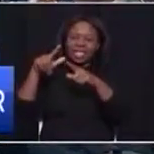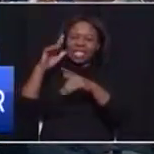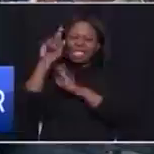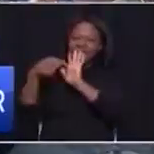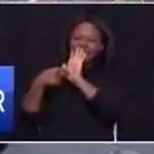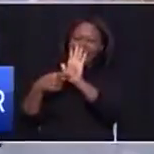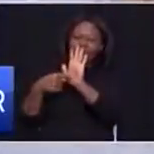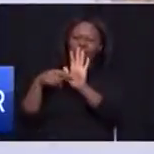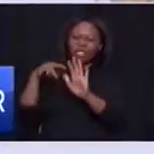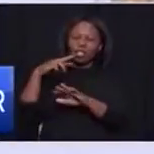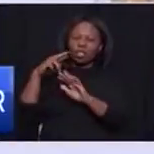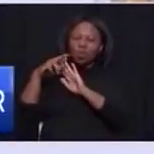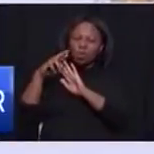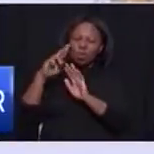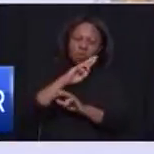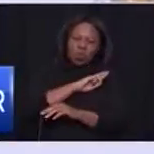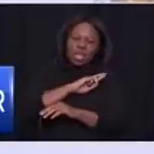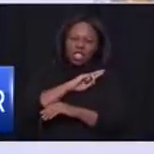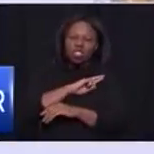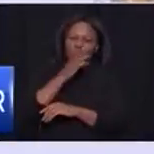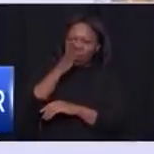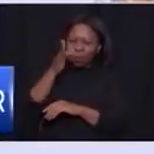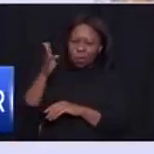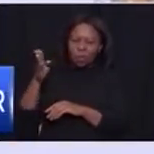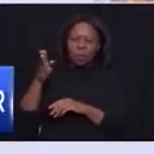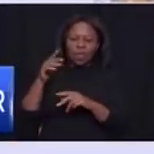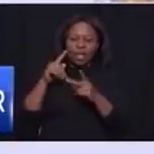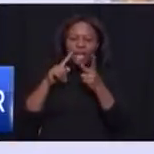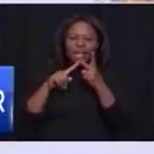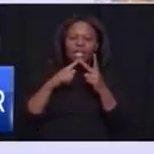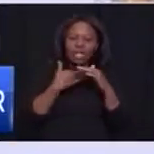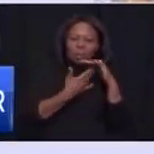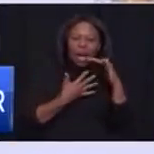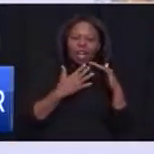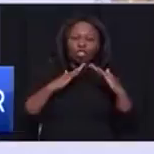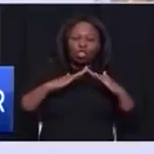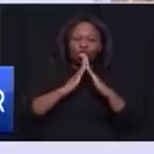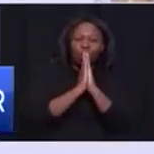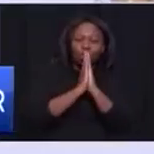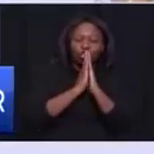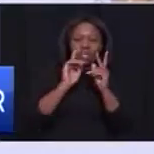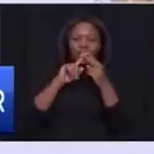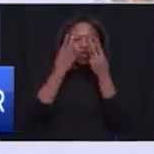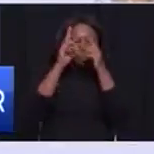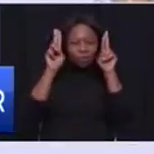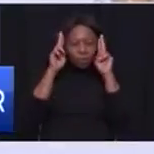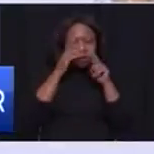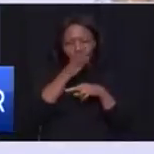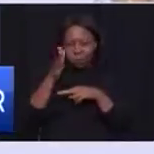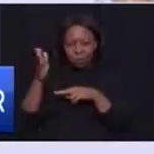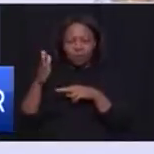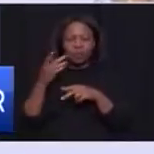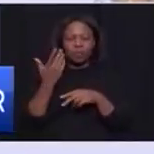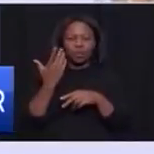reflecting the glory of the rising sun from the spires of their churches and their universities. Her